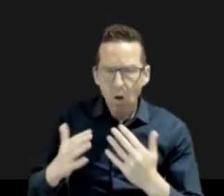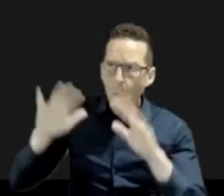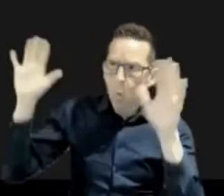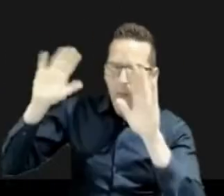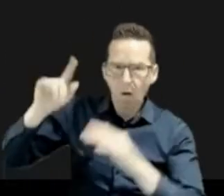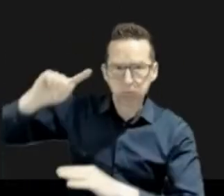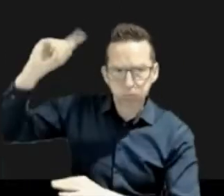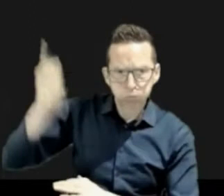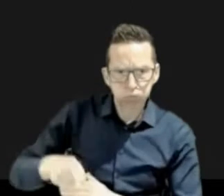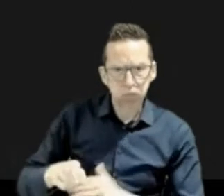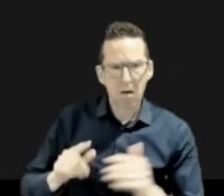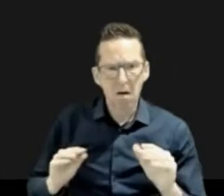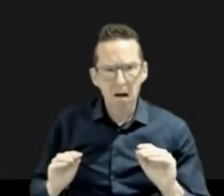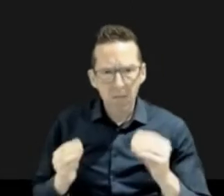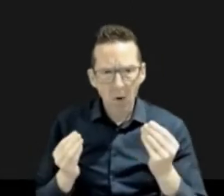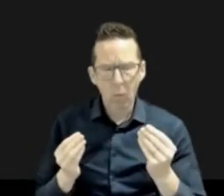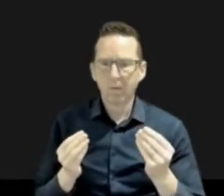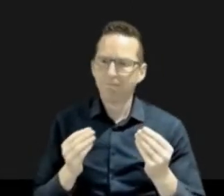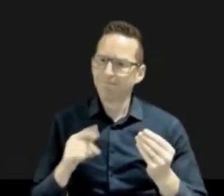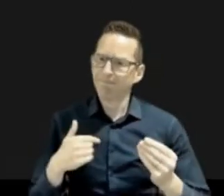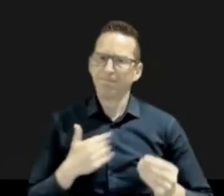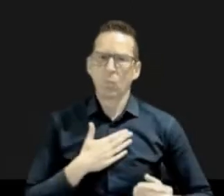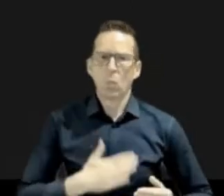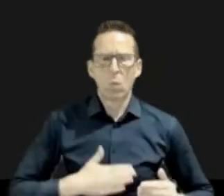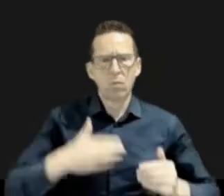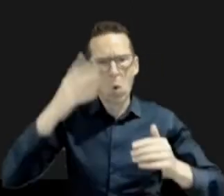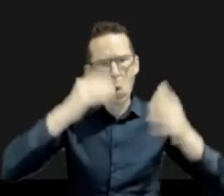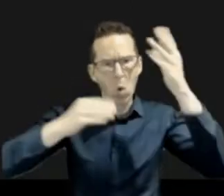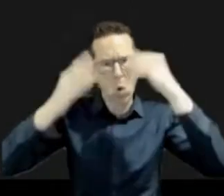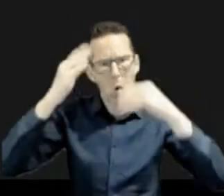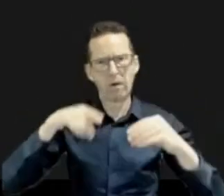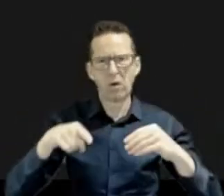past. I would classify them as devastating for fire seasons.